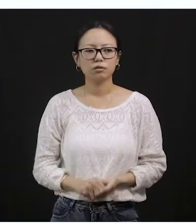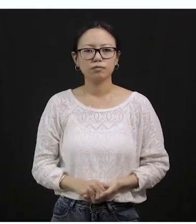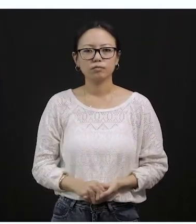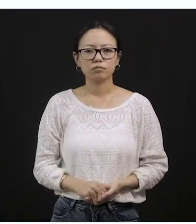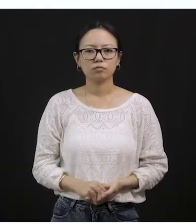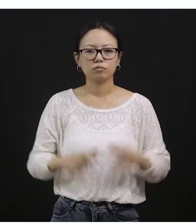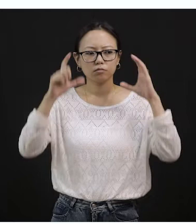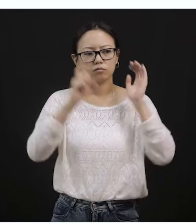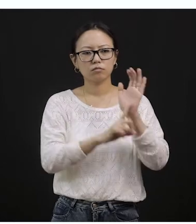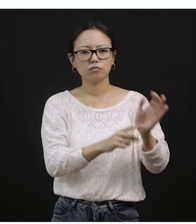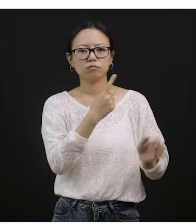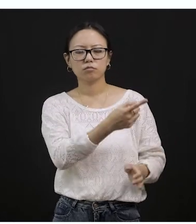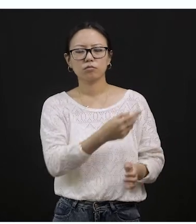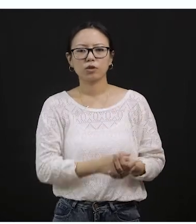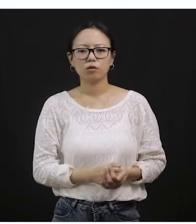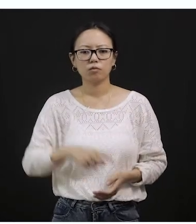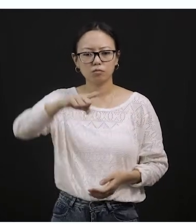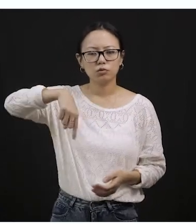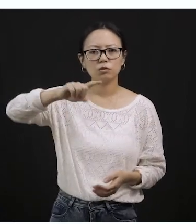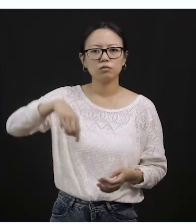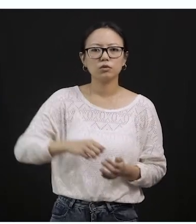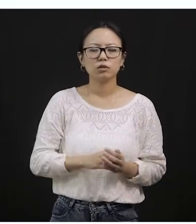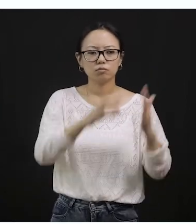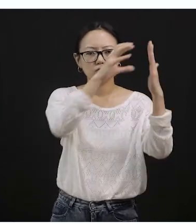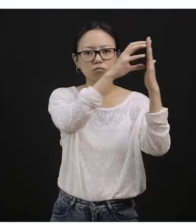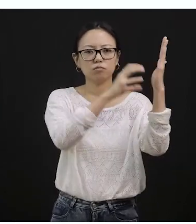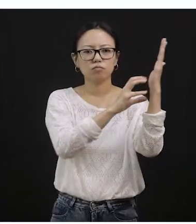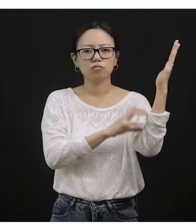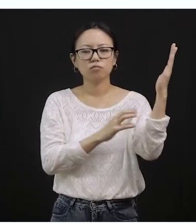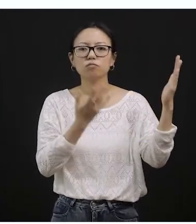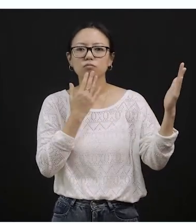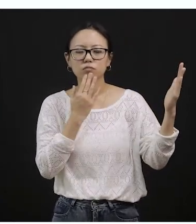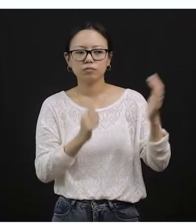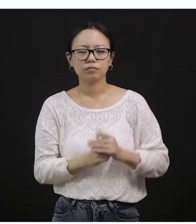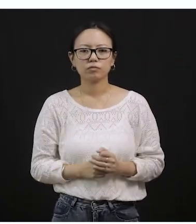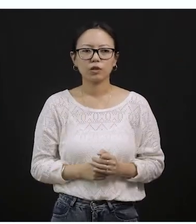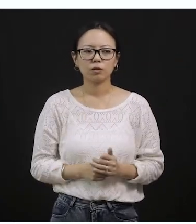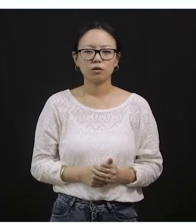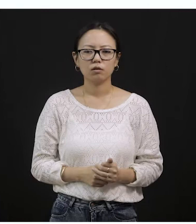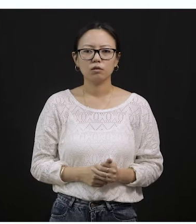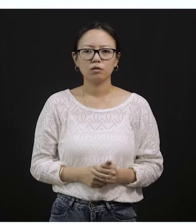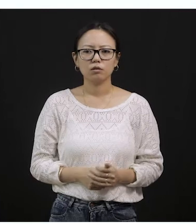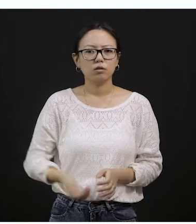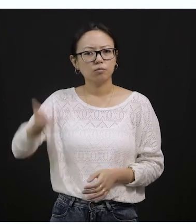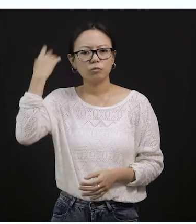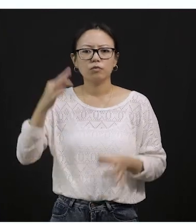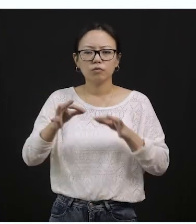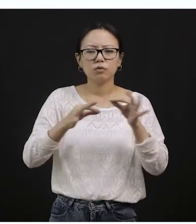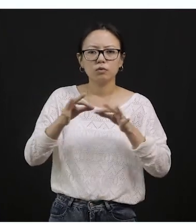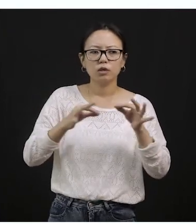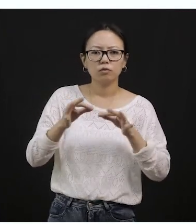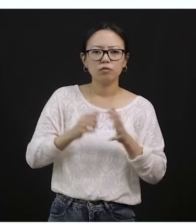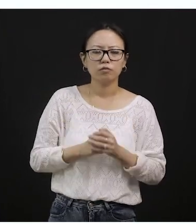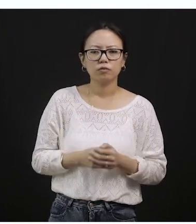traffic light. And I have explained this to you. And I've already explained about the traffic lights. Do